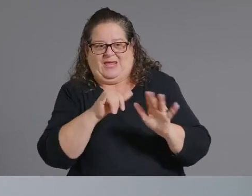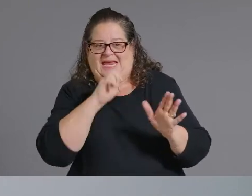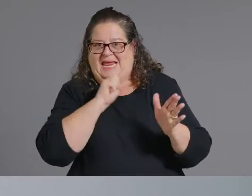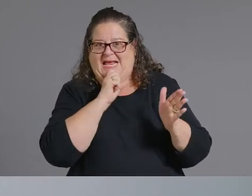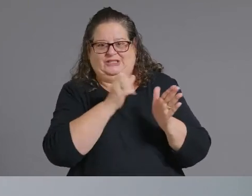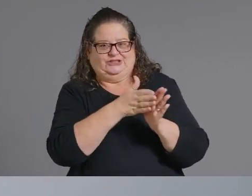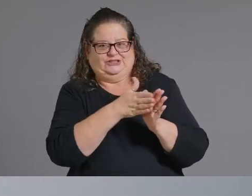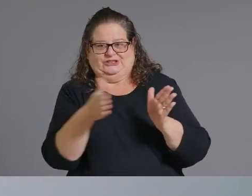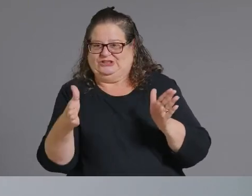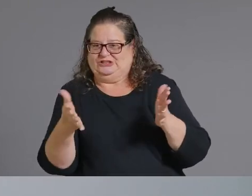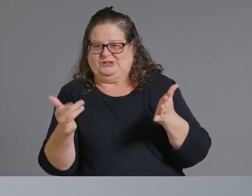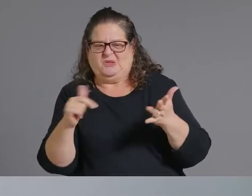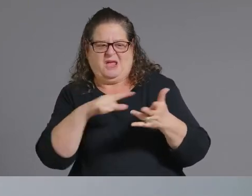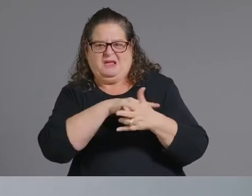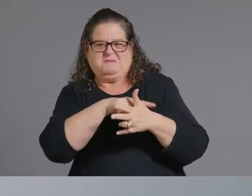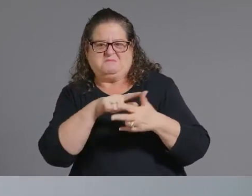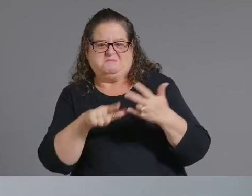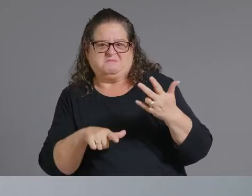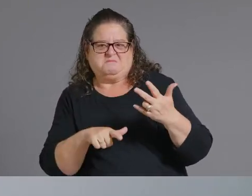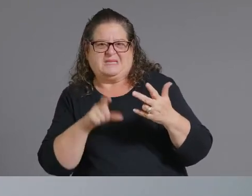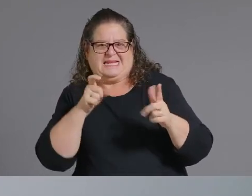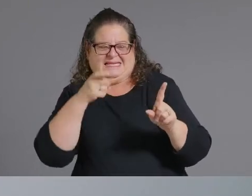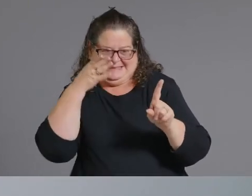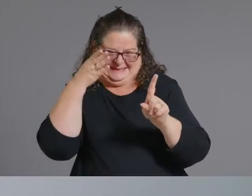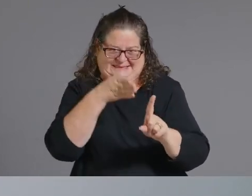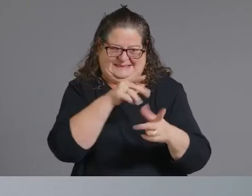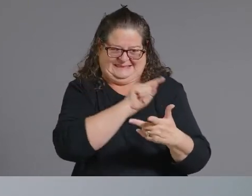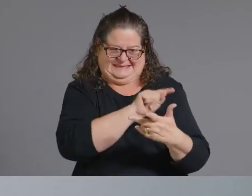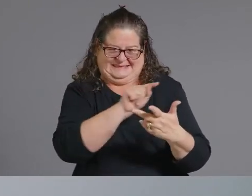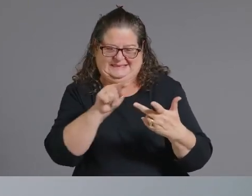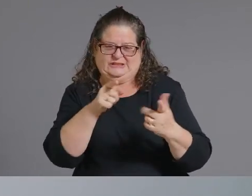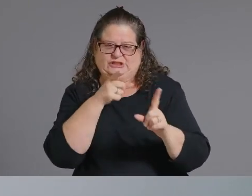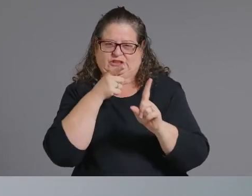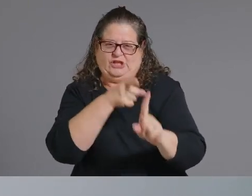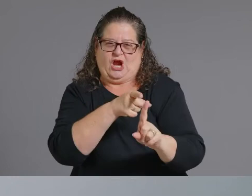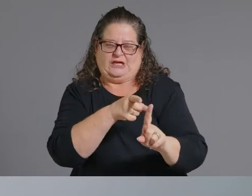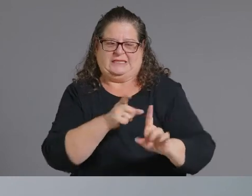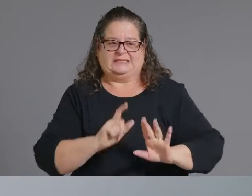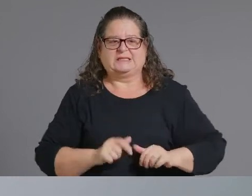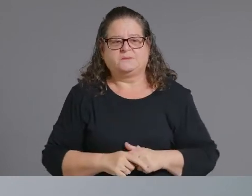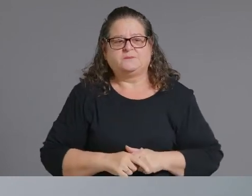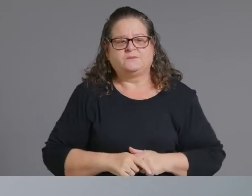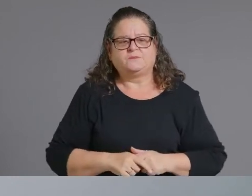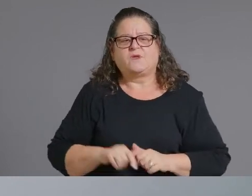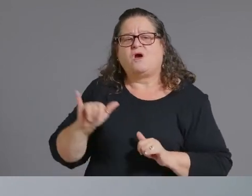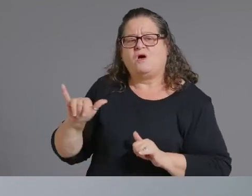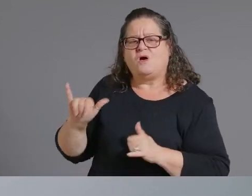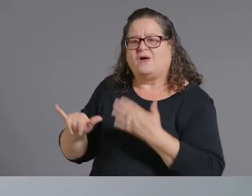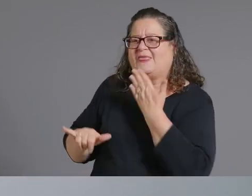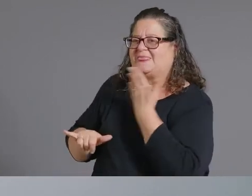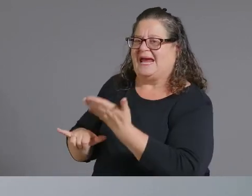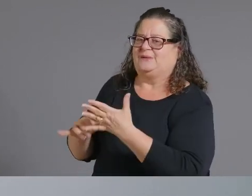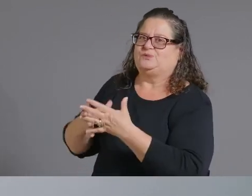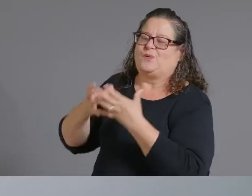great thank you so much you're welcome last question is from jared at the mirror hi jared